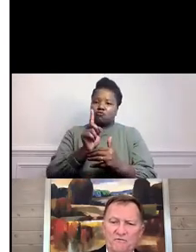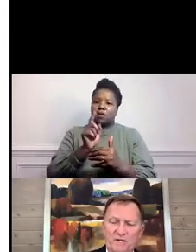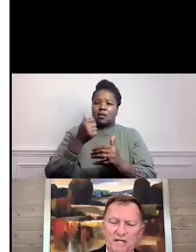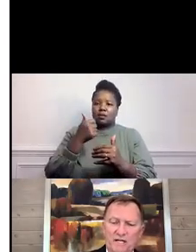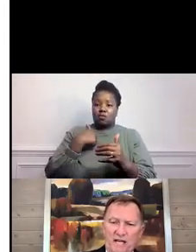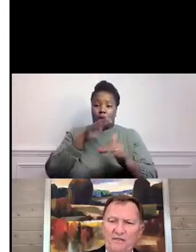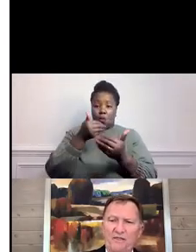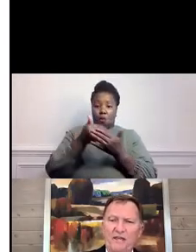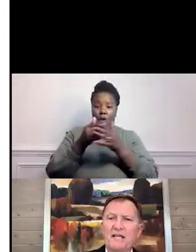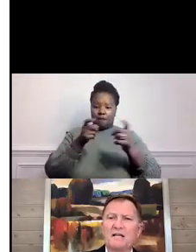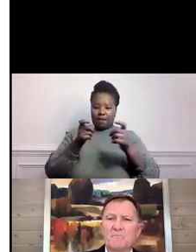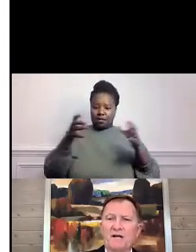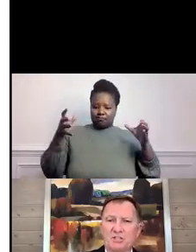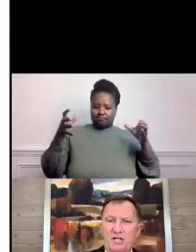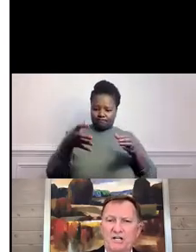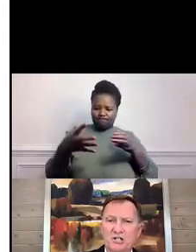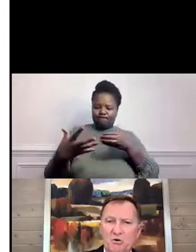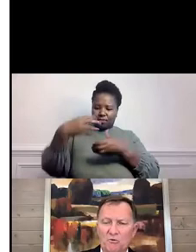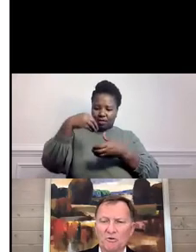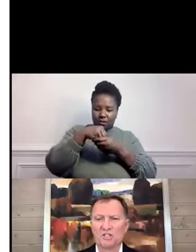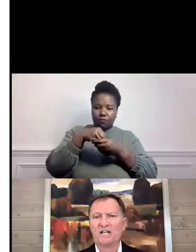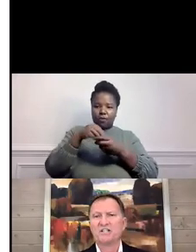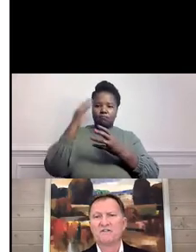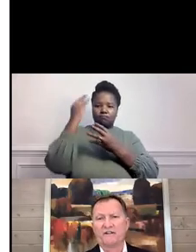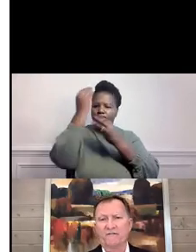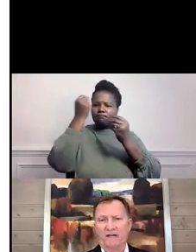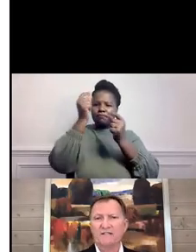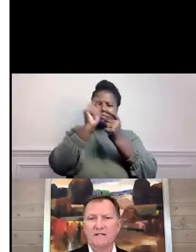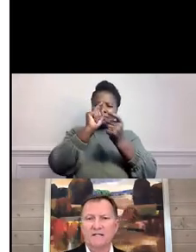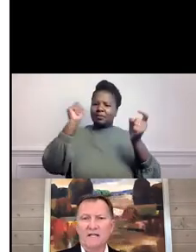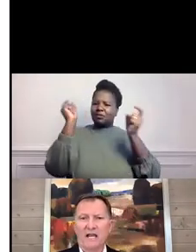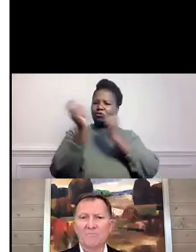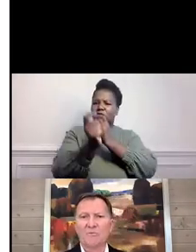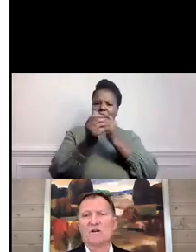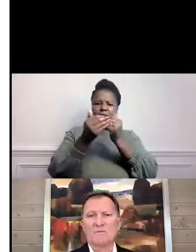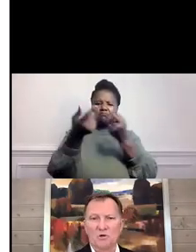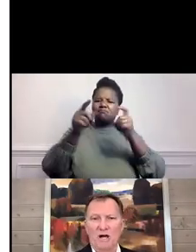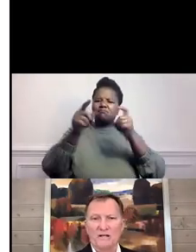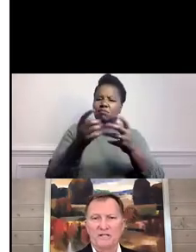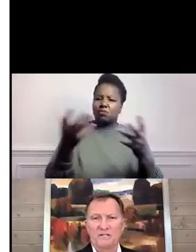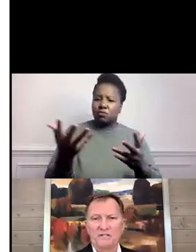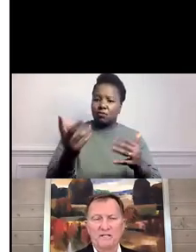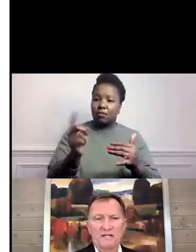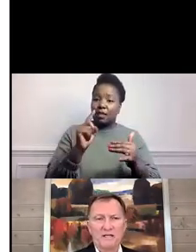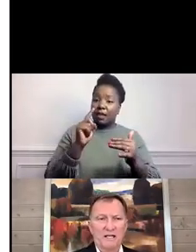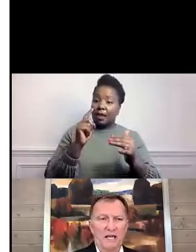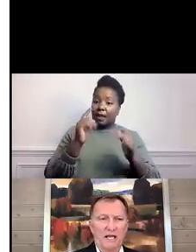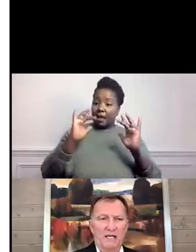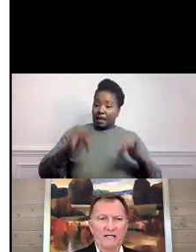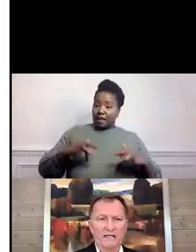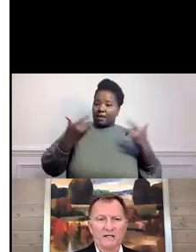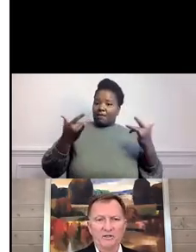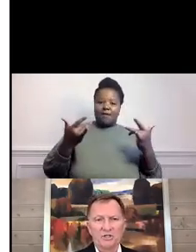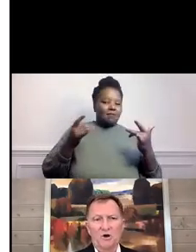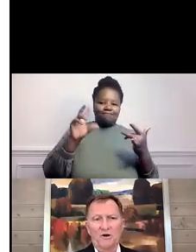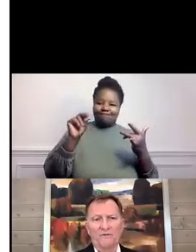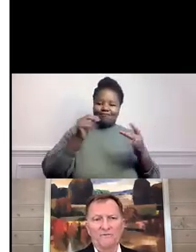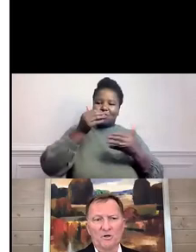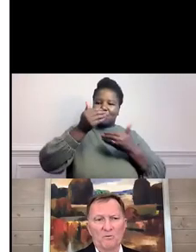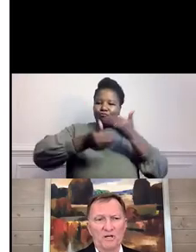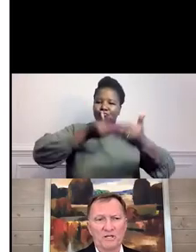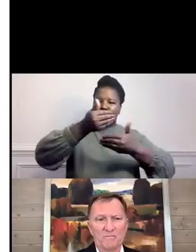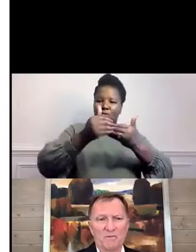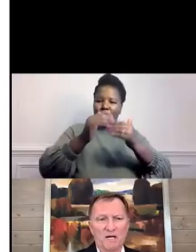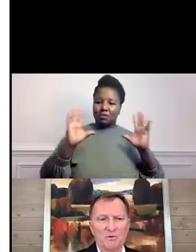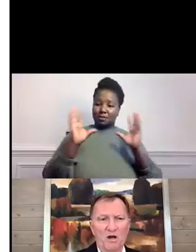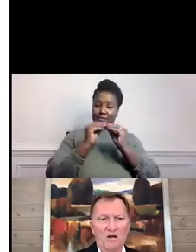involved in thinking about change. So it was less of an event and more of a process. And, you know, this quote from